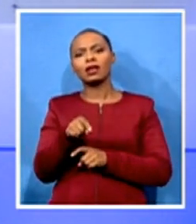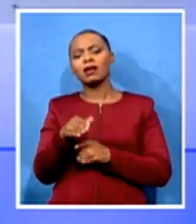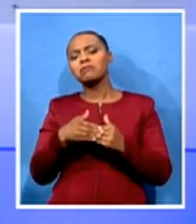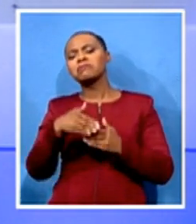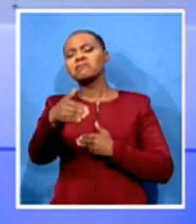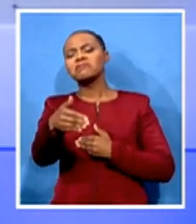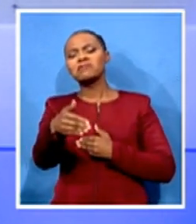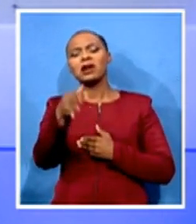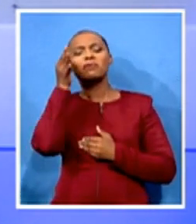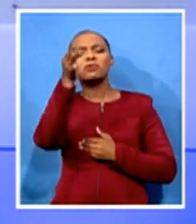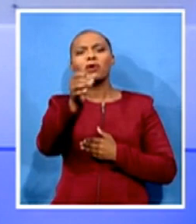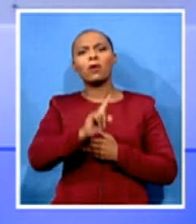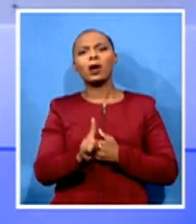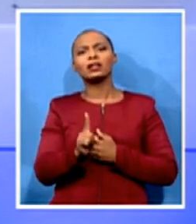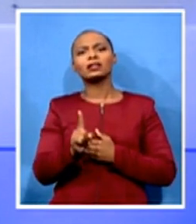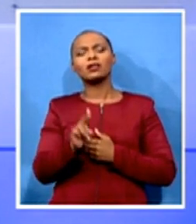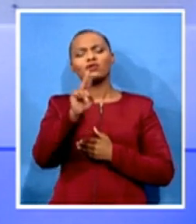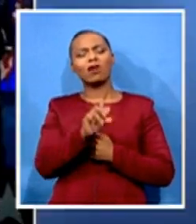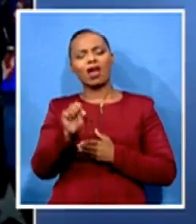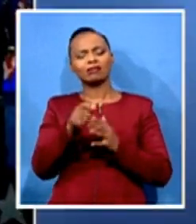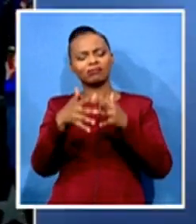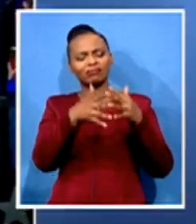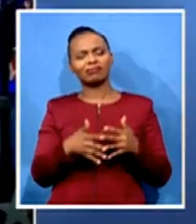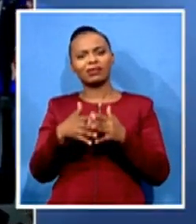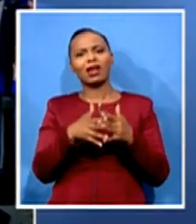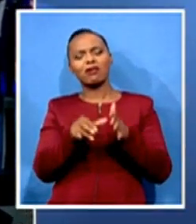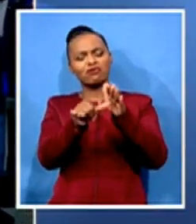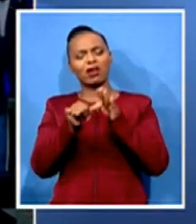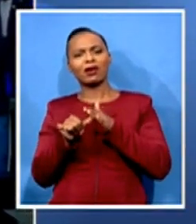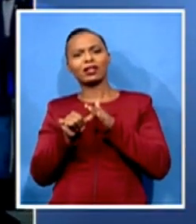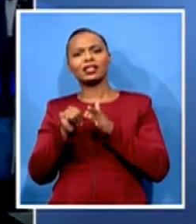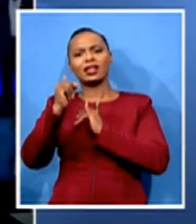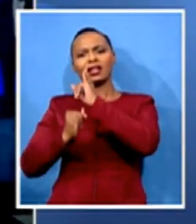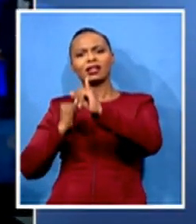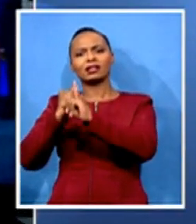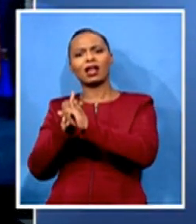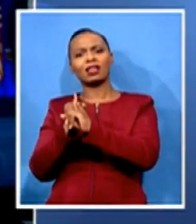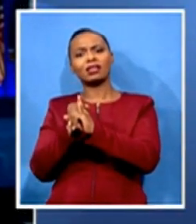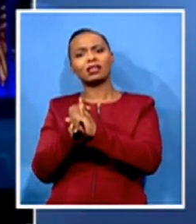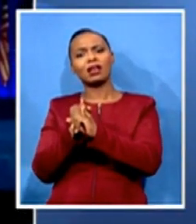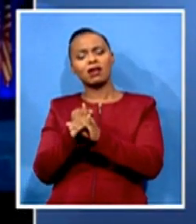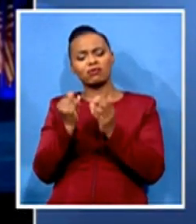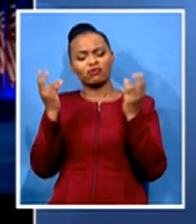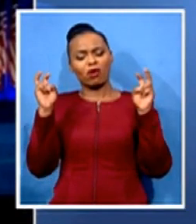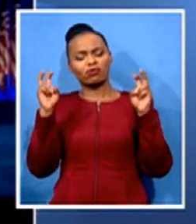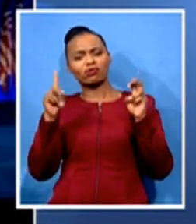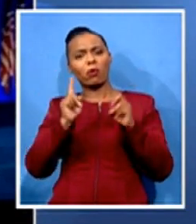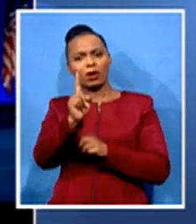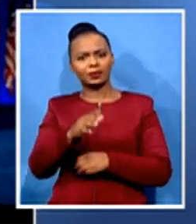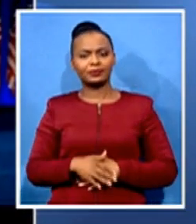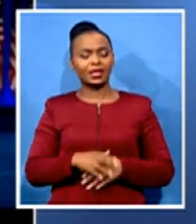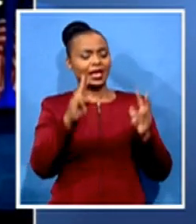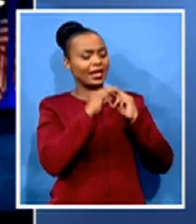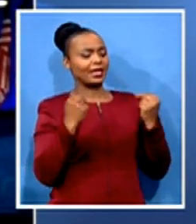on the international stage? Well, let's start on the national question. The priority will be COVID-19,